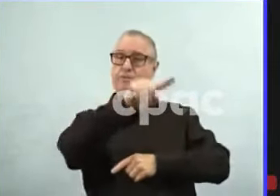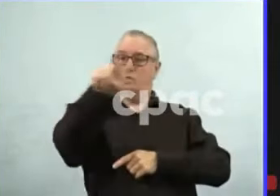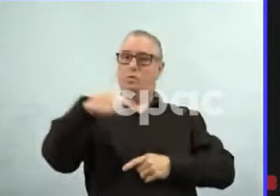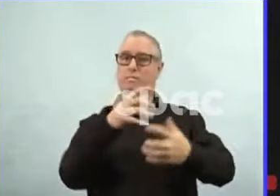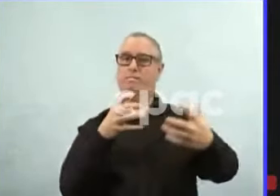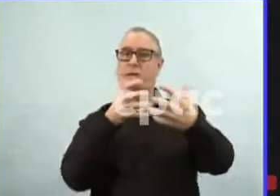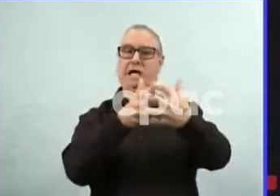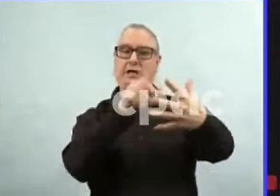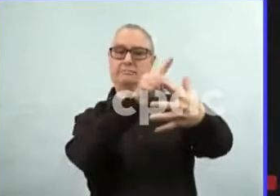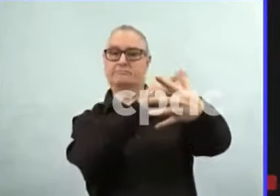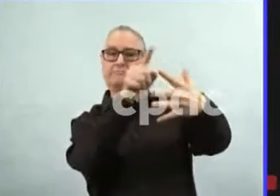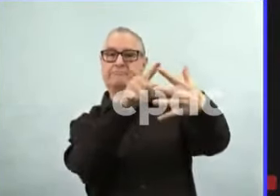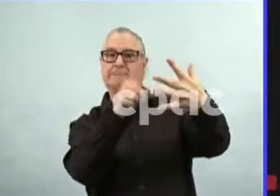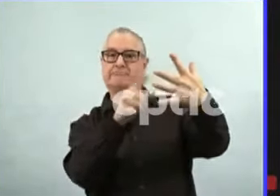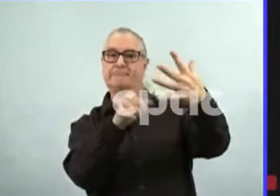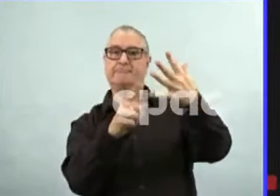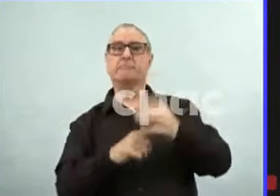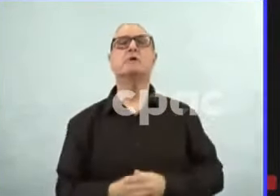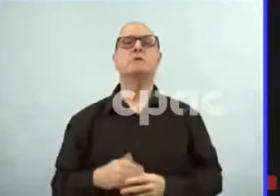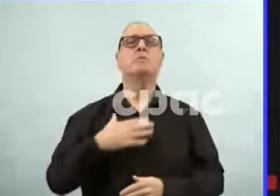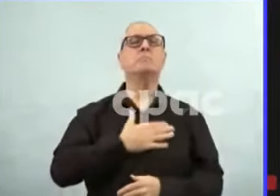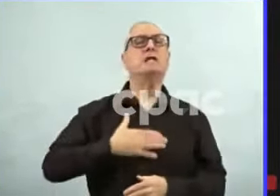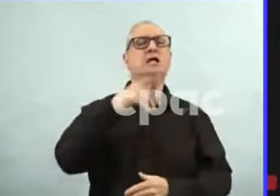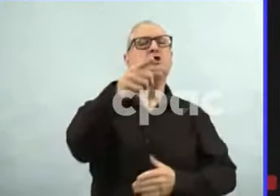Manitoba COVID-19 website.